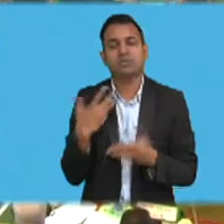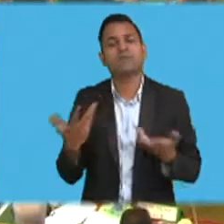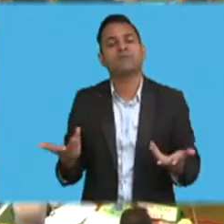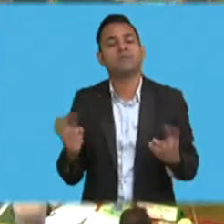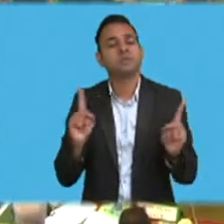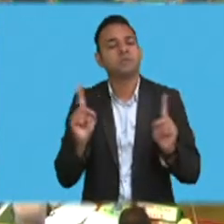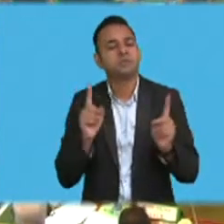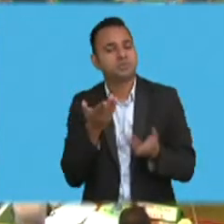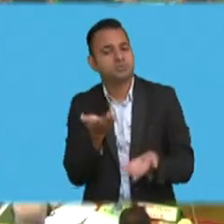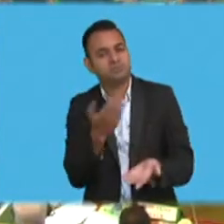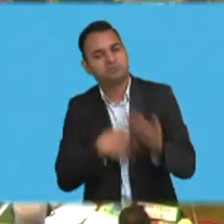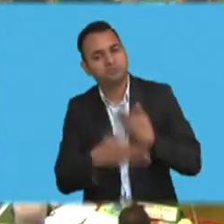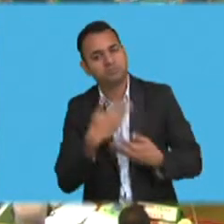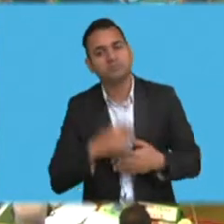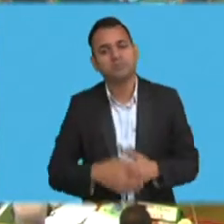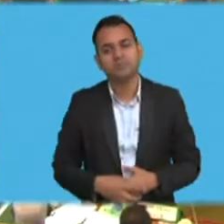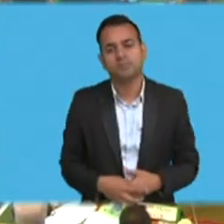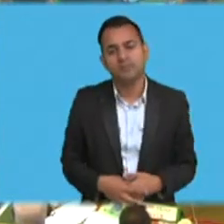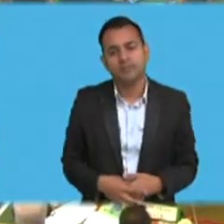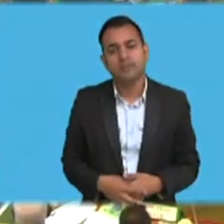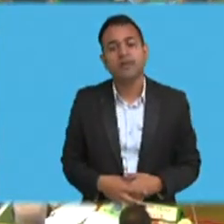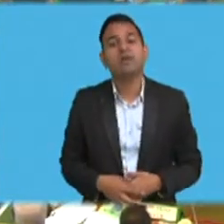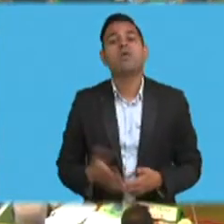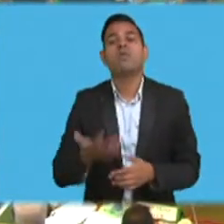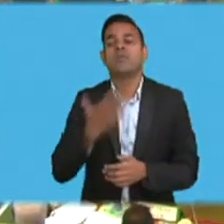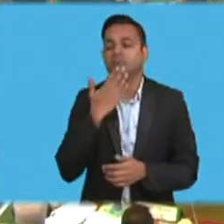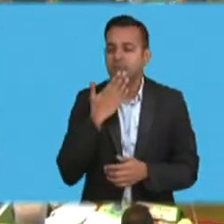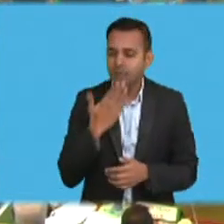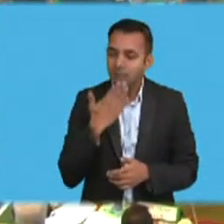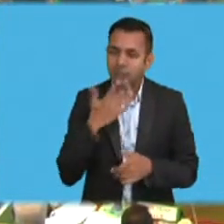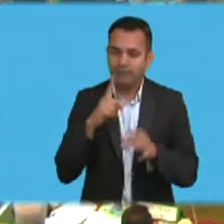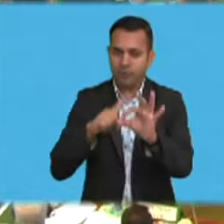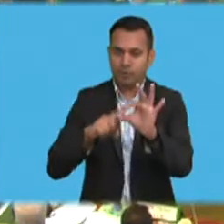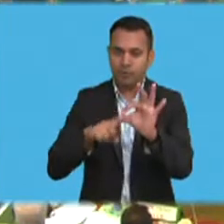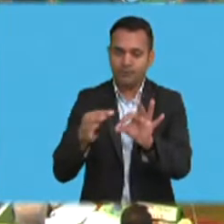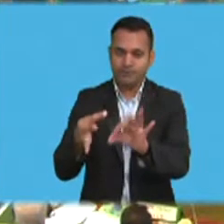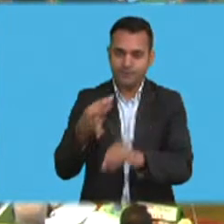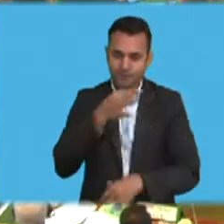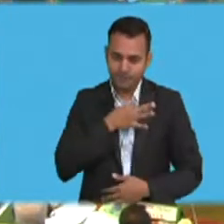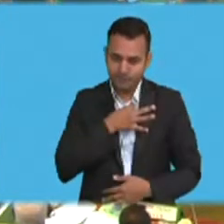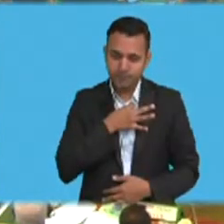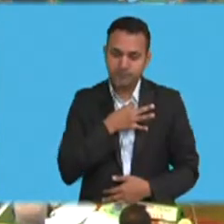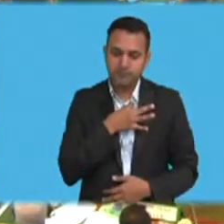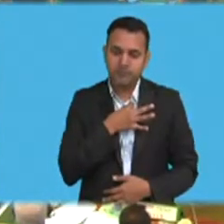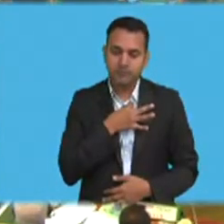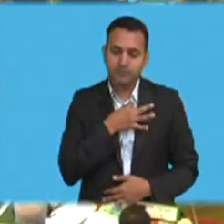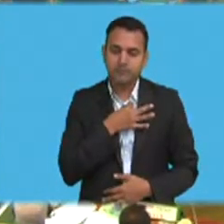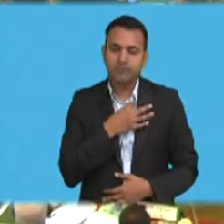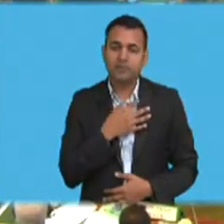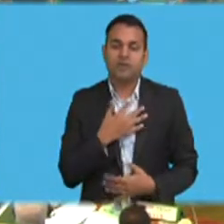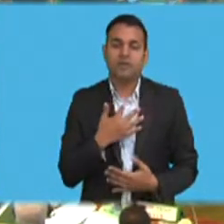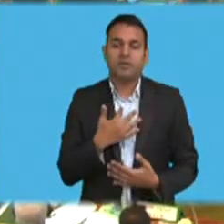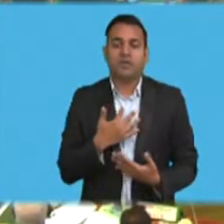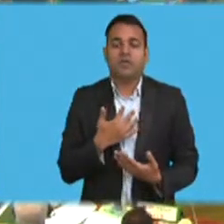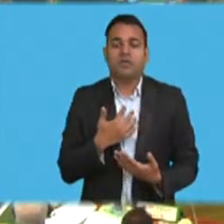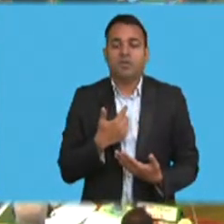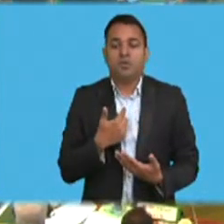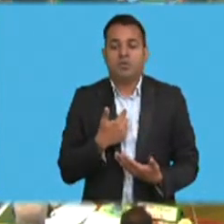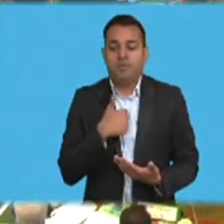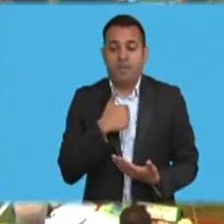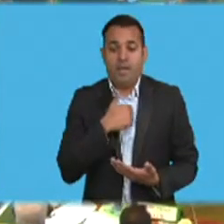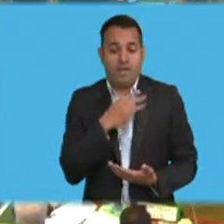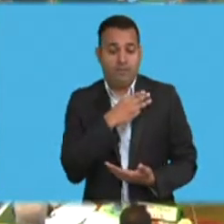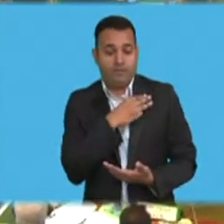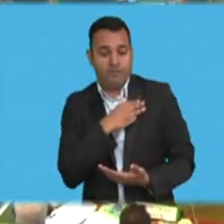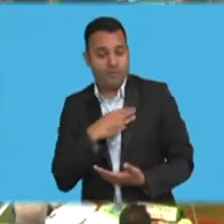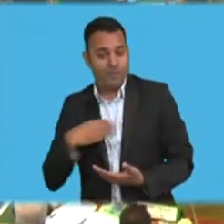Thank you Madam Speaker and I thank the honourable member for the question. Madam Speaker, the Ministry is very proactive in